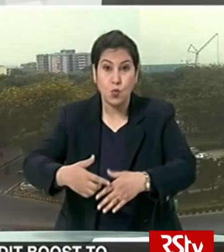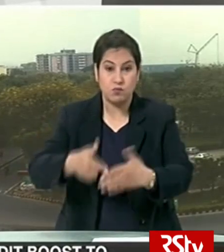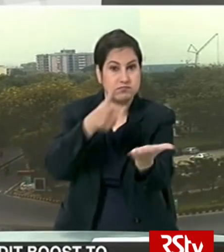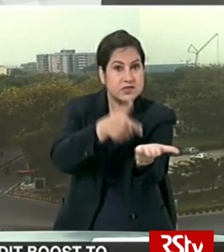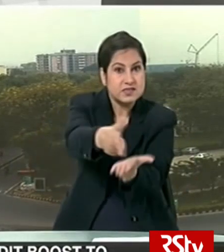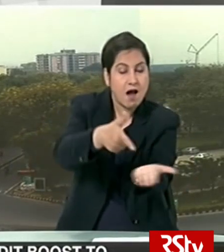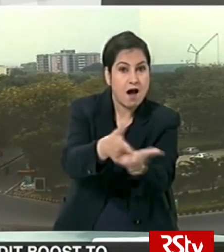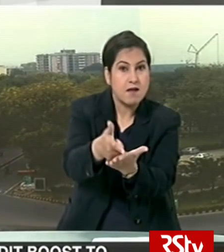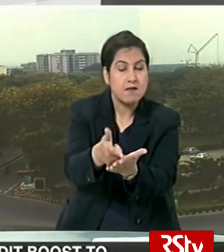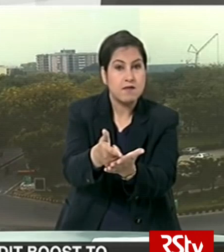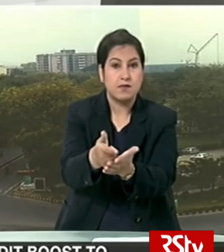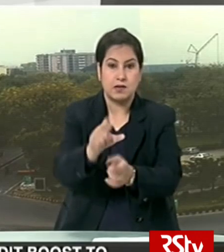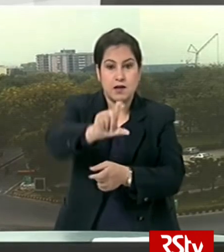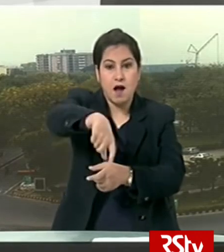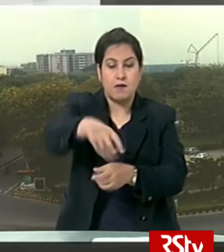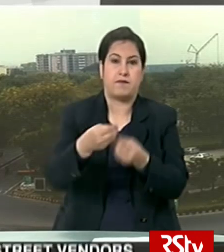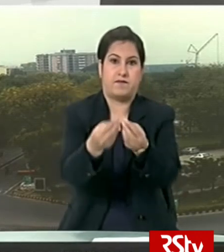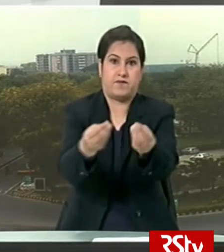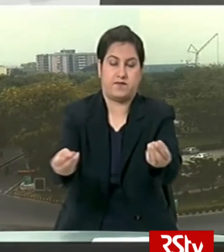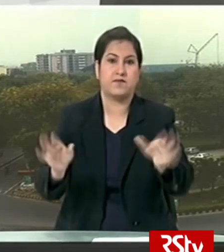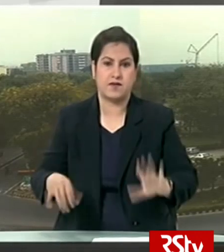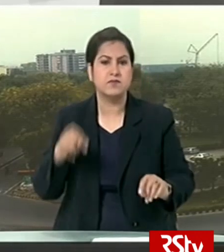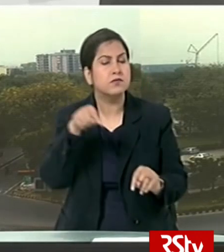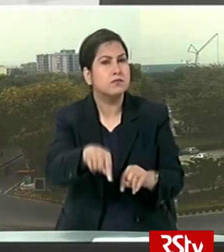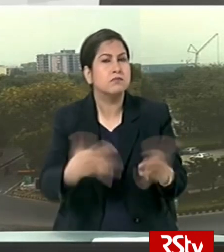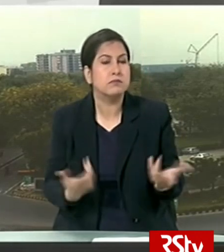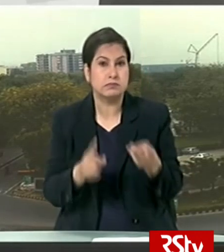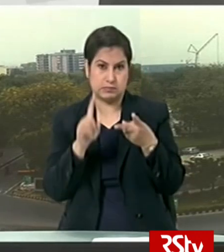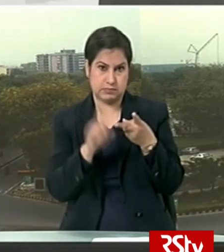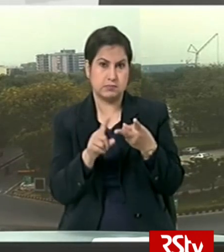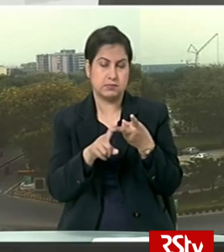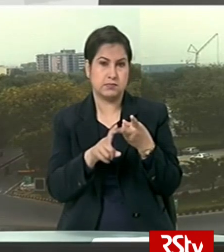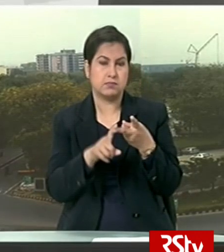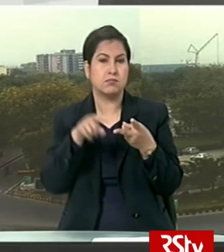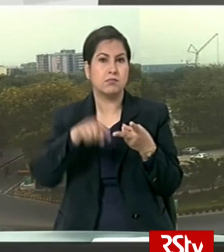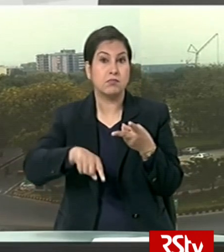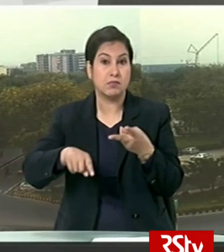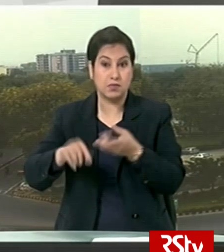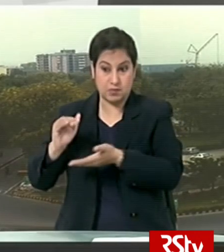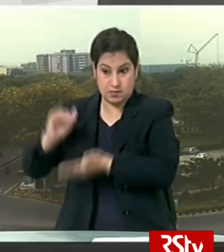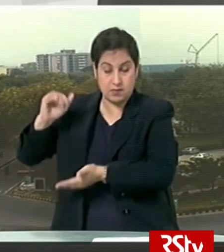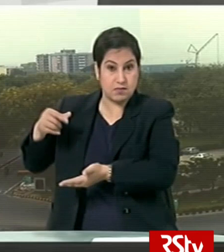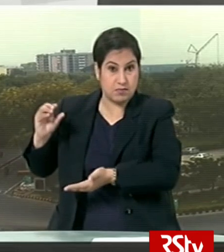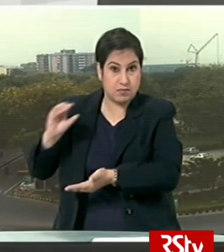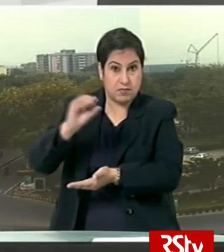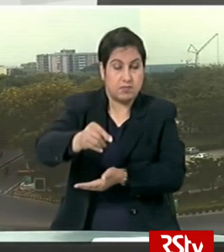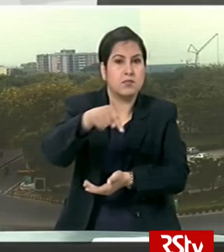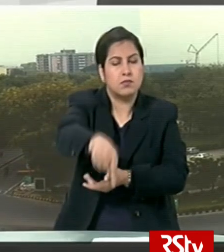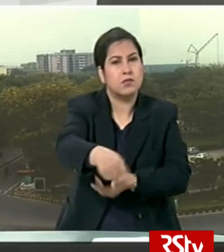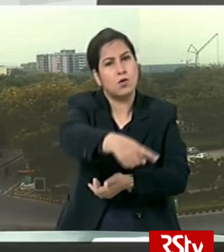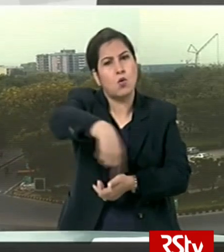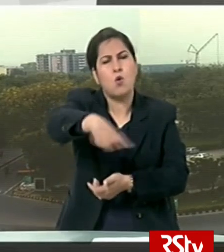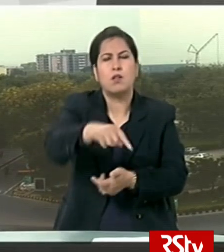cards have been given which entails that they can take concessional credit they are actually